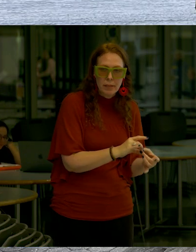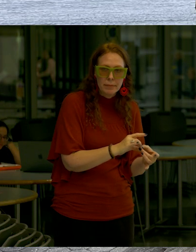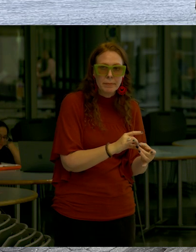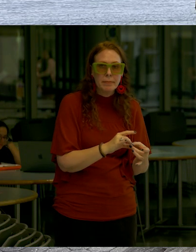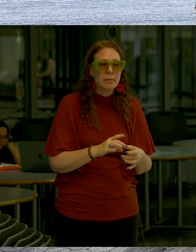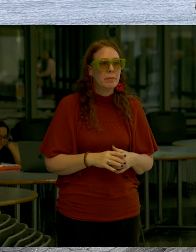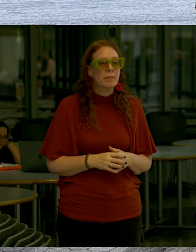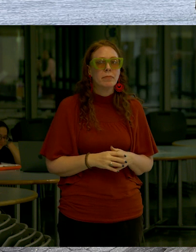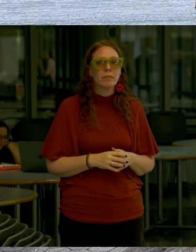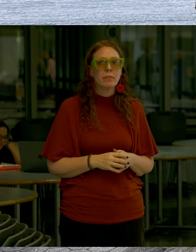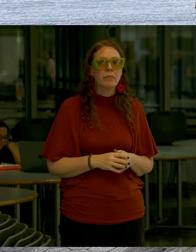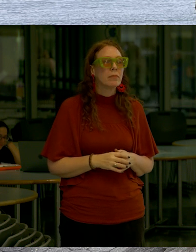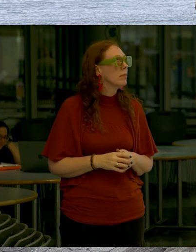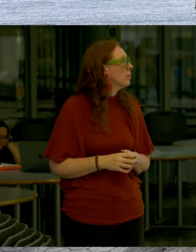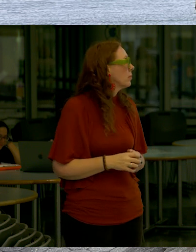here's a shot of the lower ramp